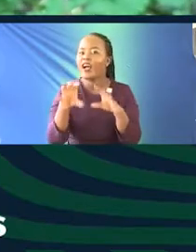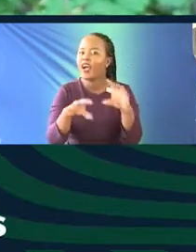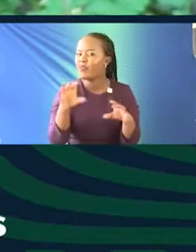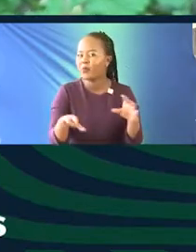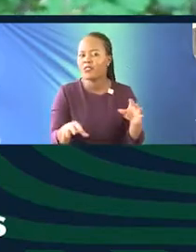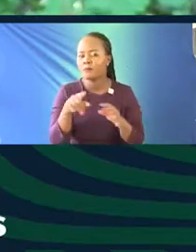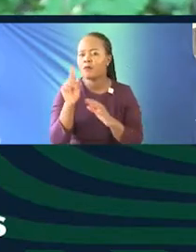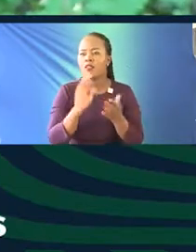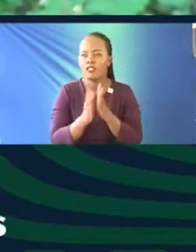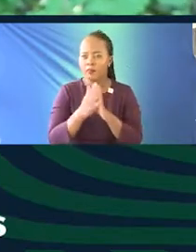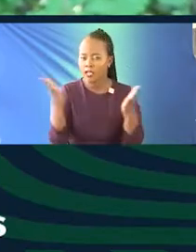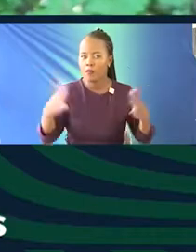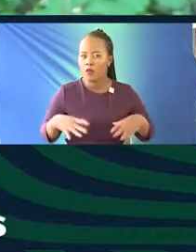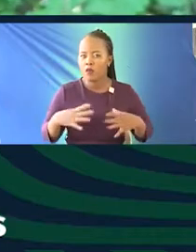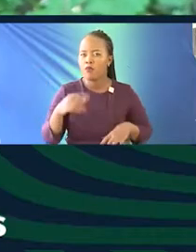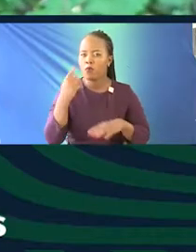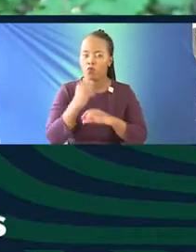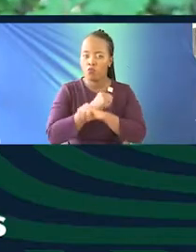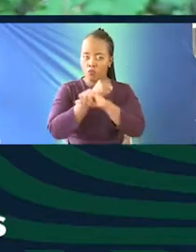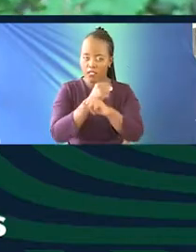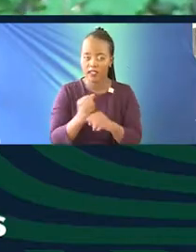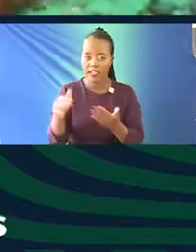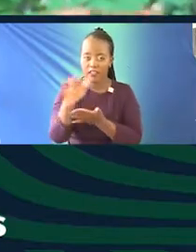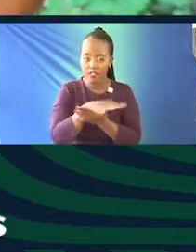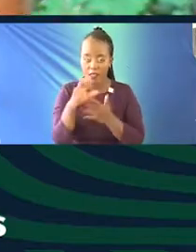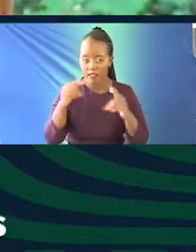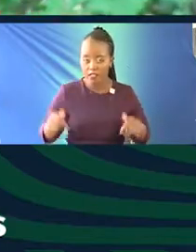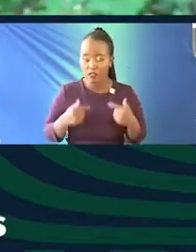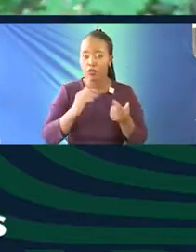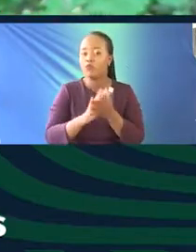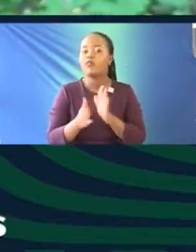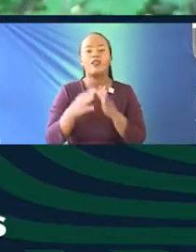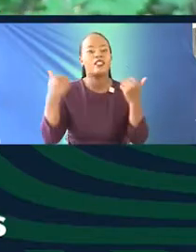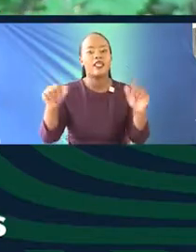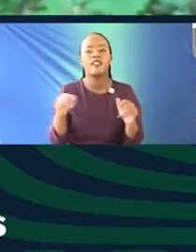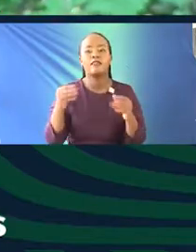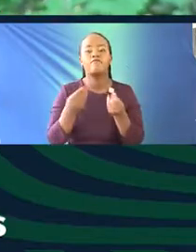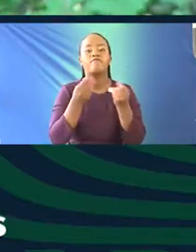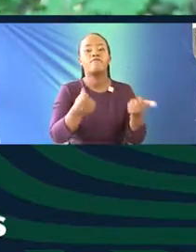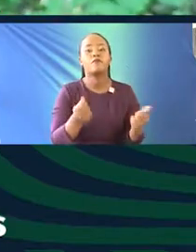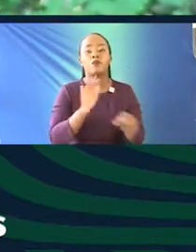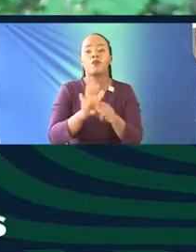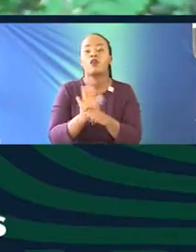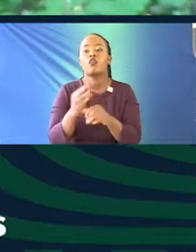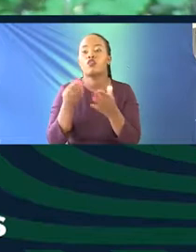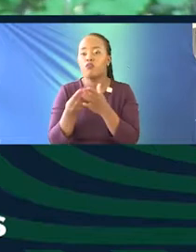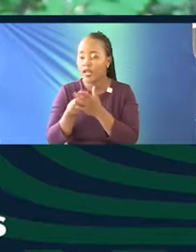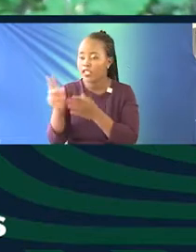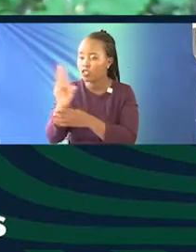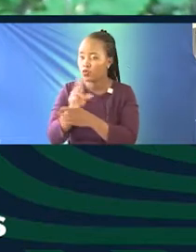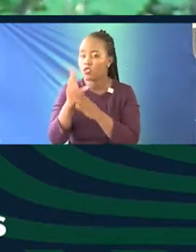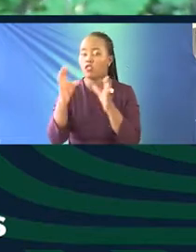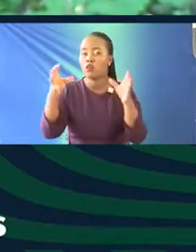sort of like people who preserve the environment by ourselves without external intervention. A lot of our money goes back to the